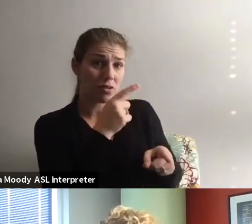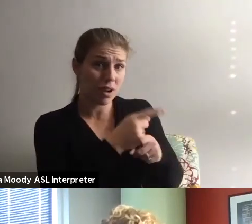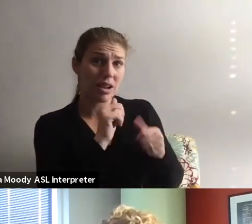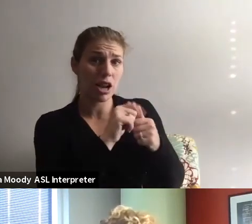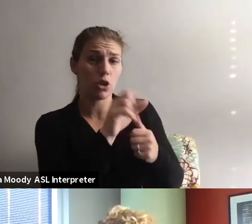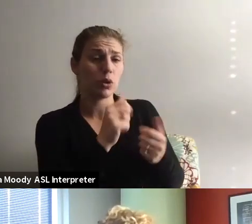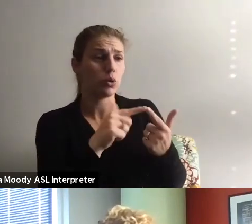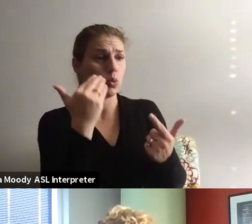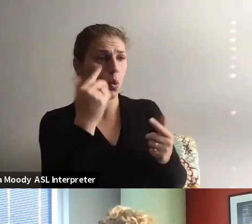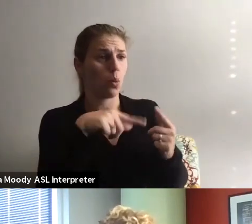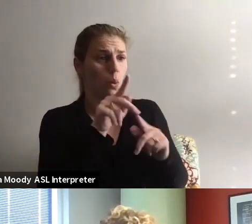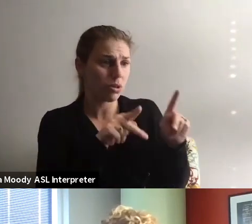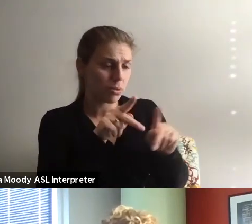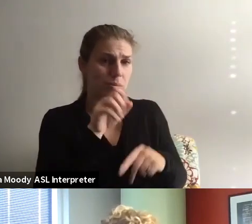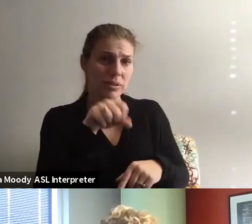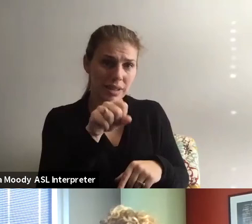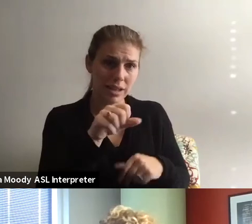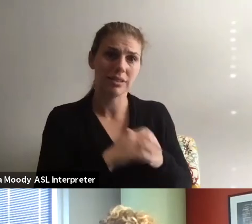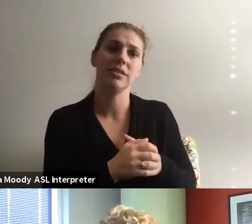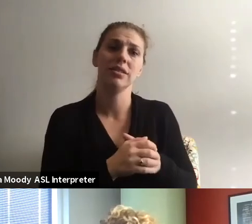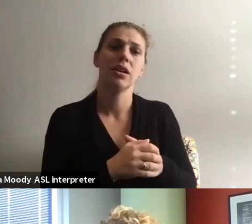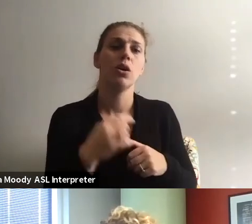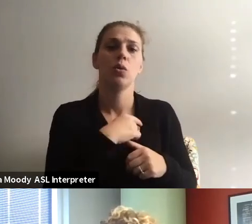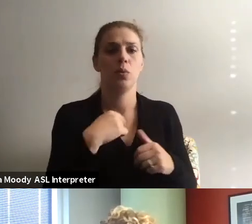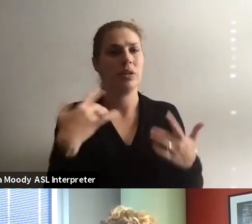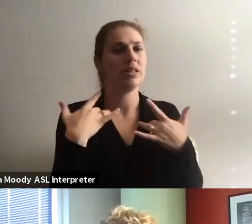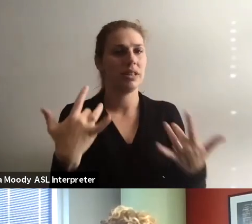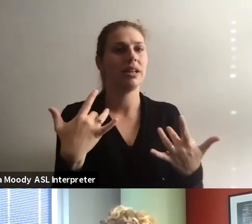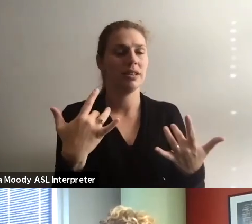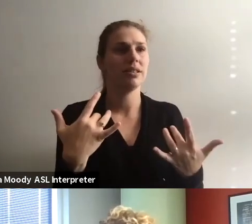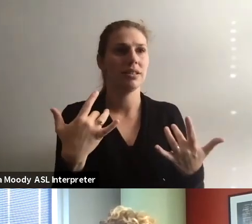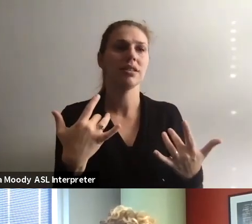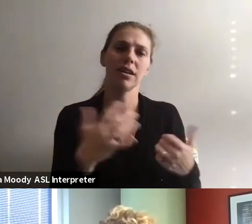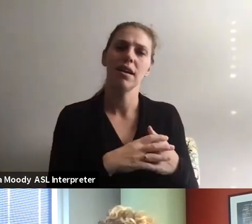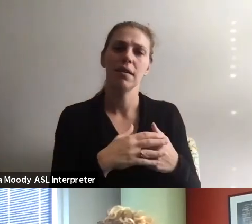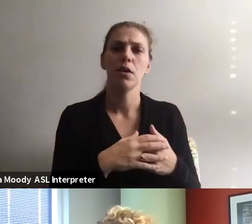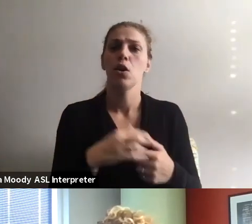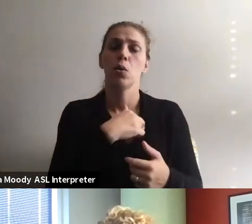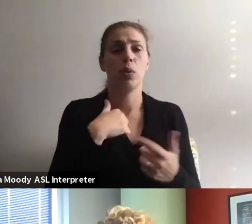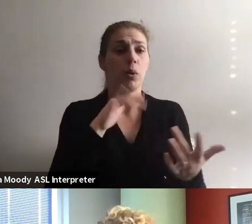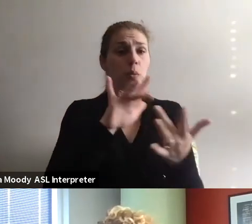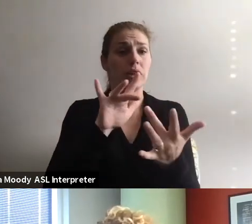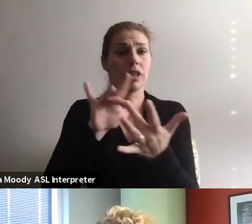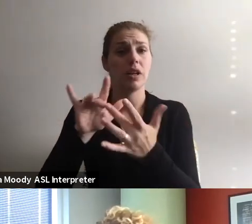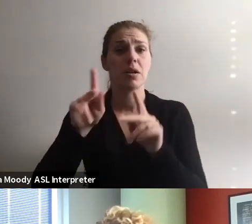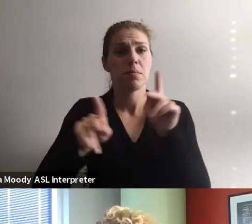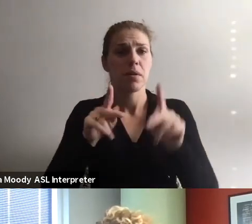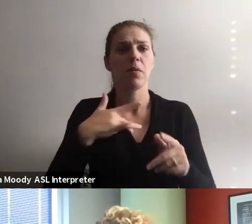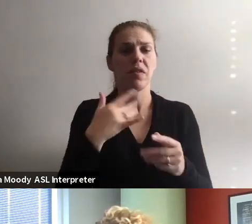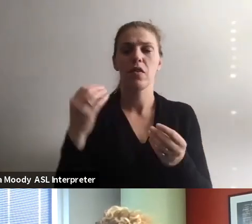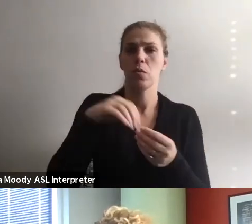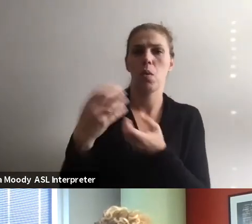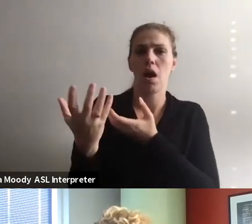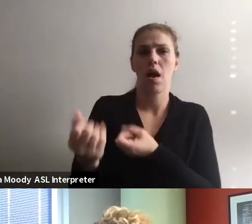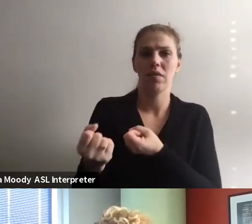you get to know the people, you know, um, uh, we usually have this, we reach out to the people that we feel most comfortable